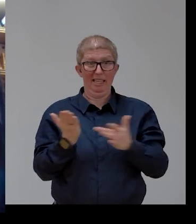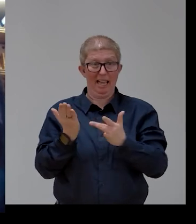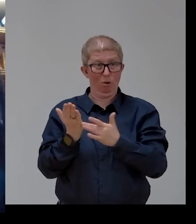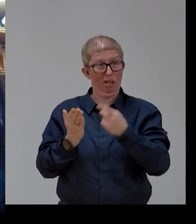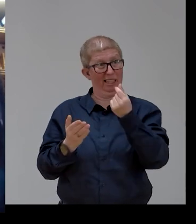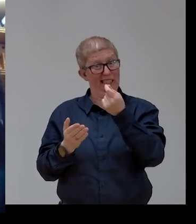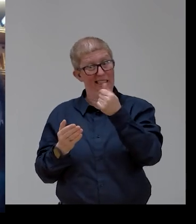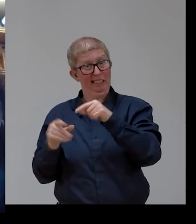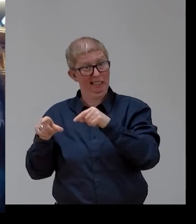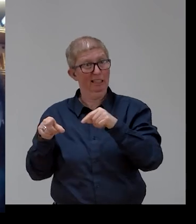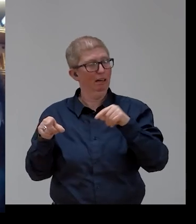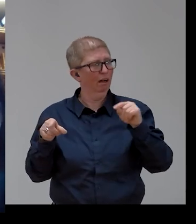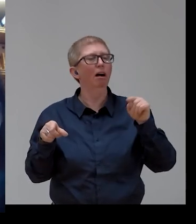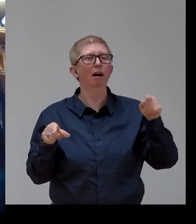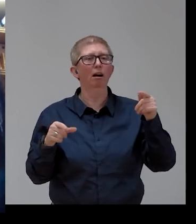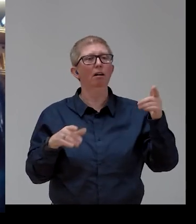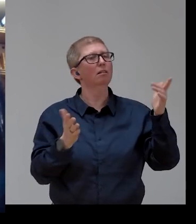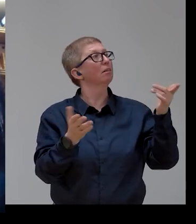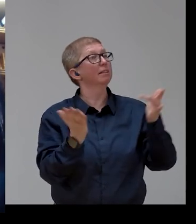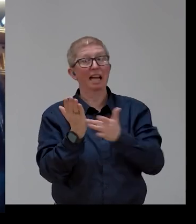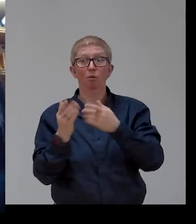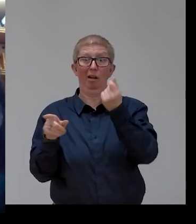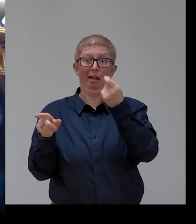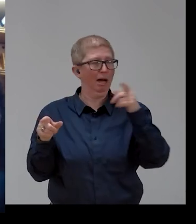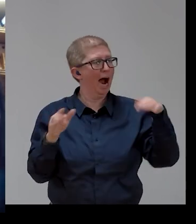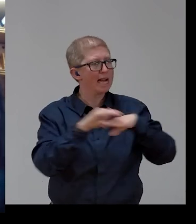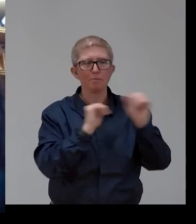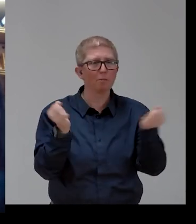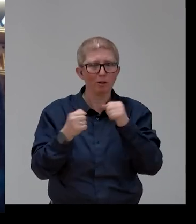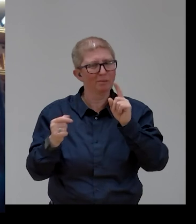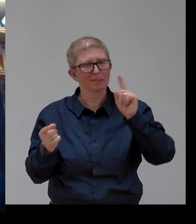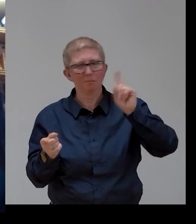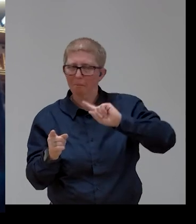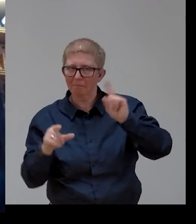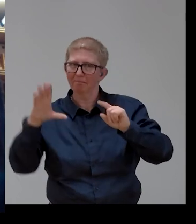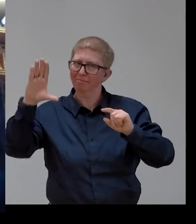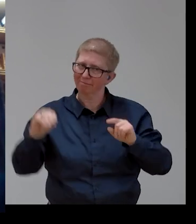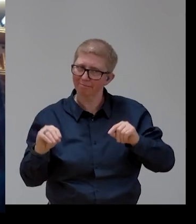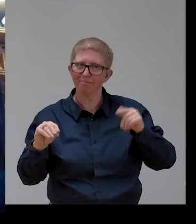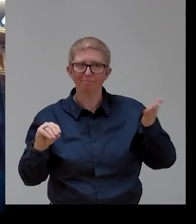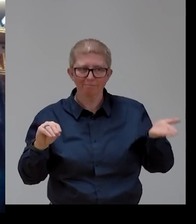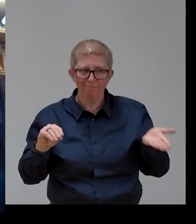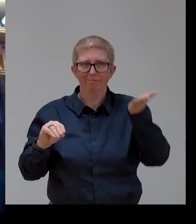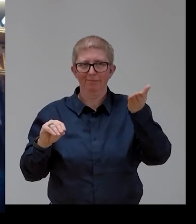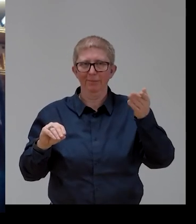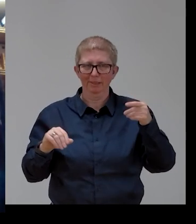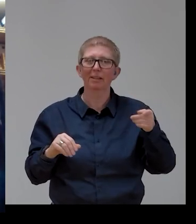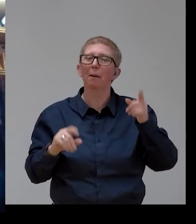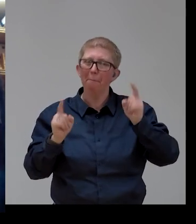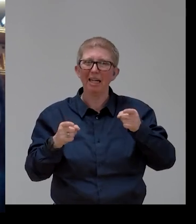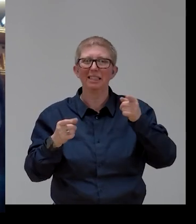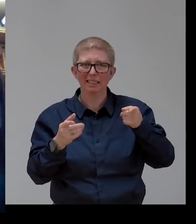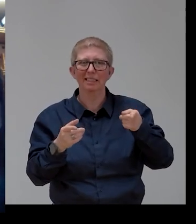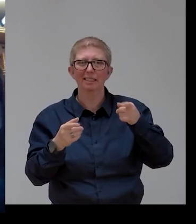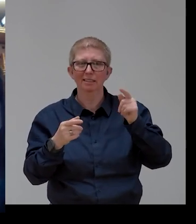we are faced with a contrary reality. So, we need to enforce legislation, need to have standards for its